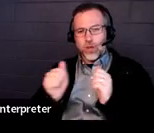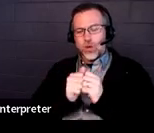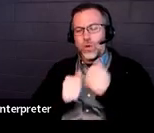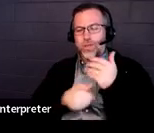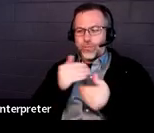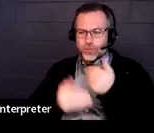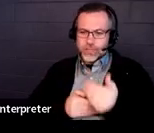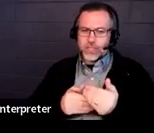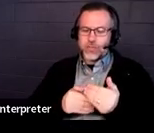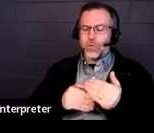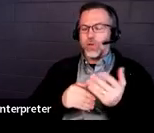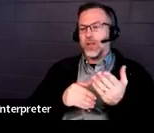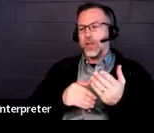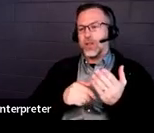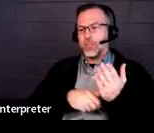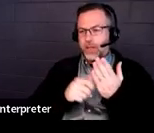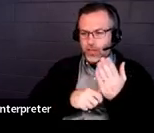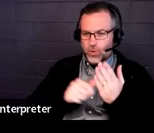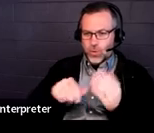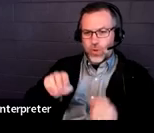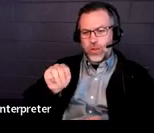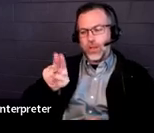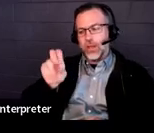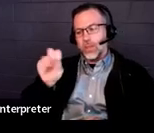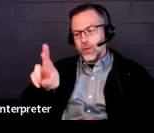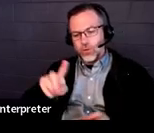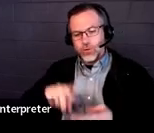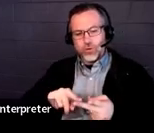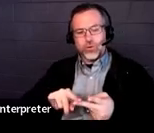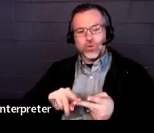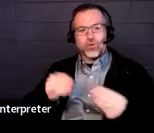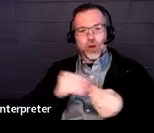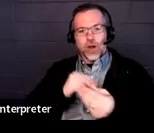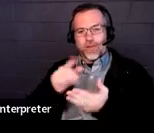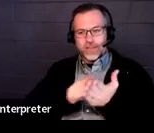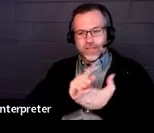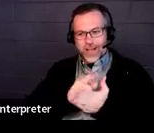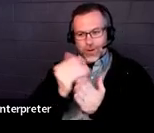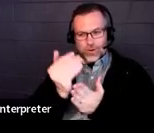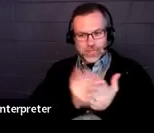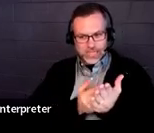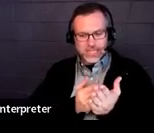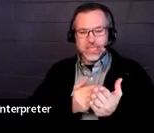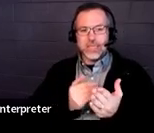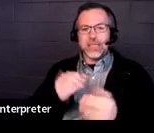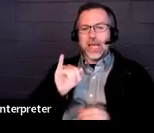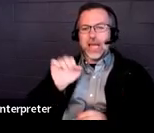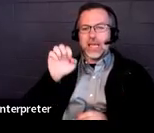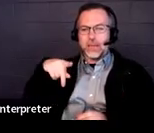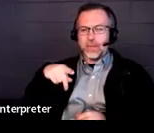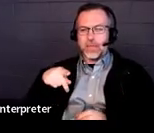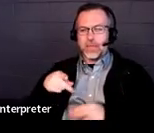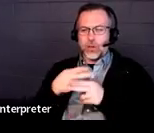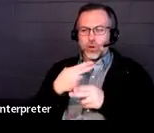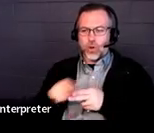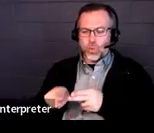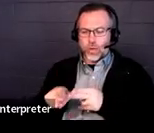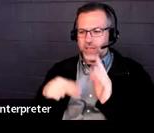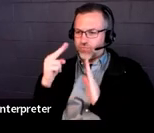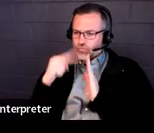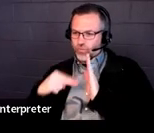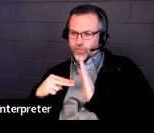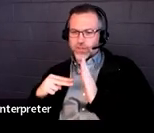manual, muser, a copy of our office hours, and our IEP quick reference document. And